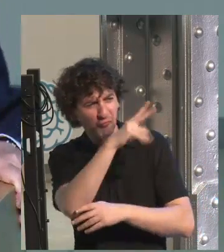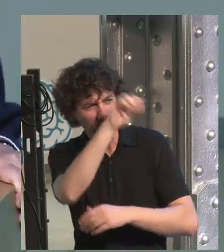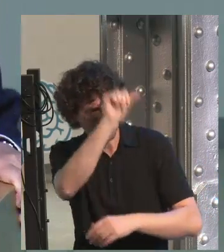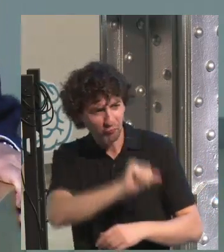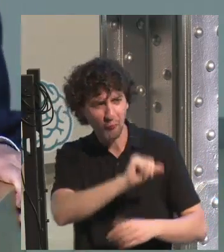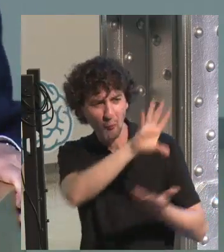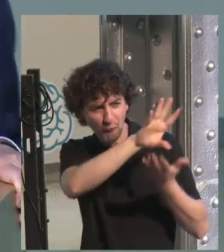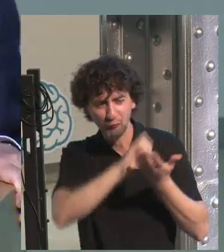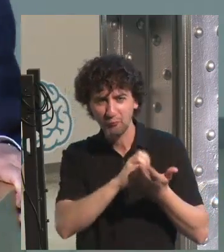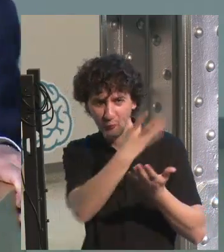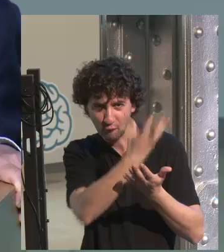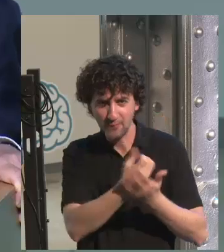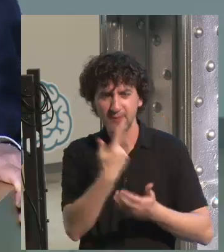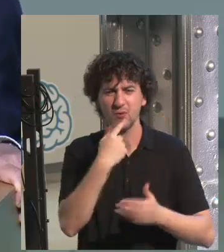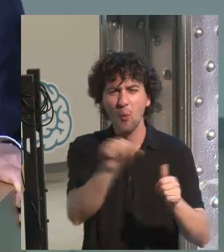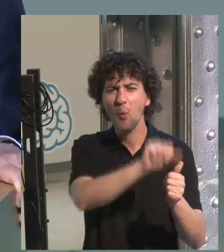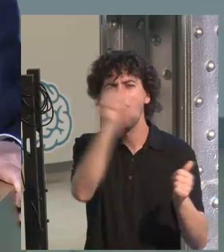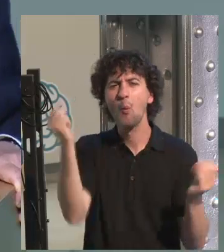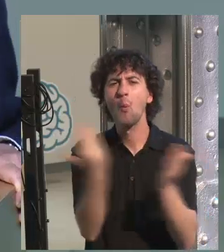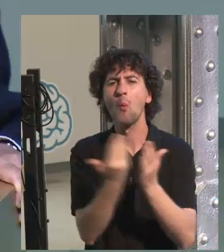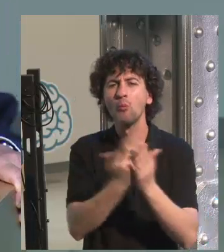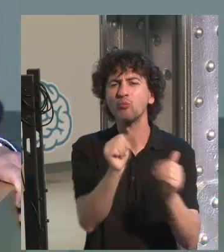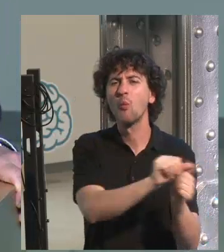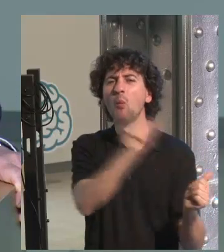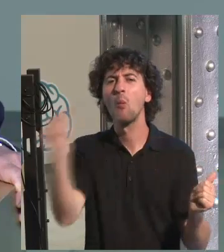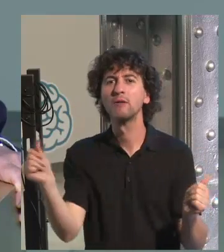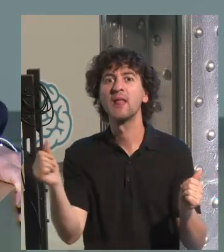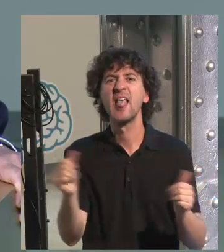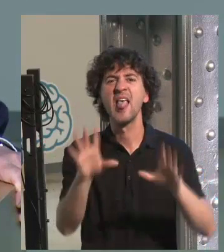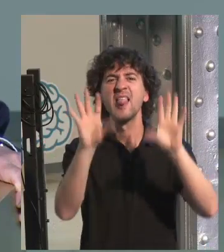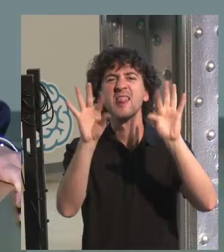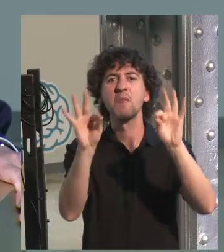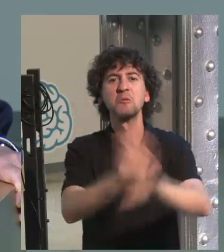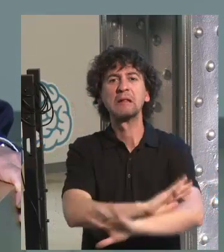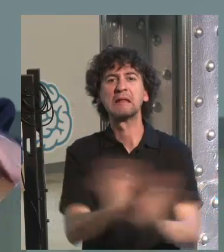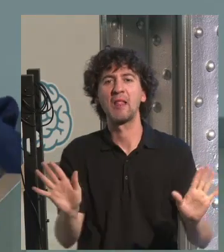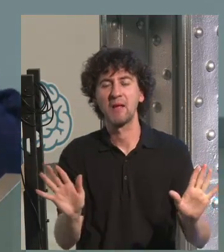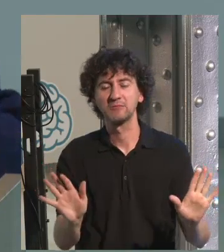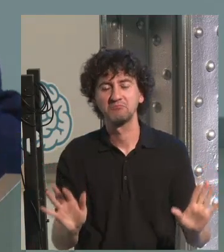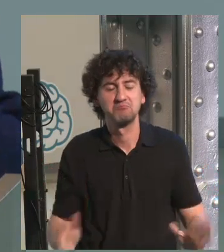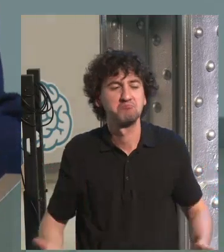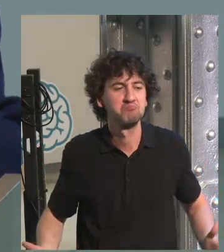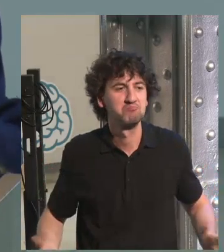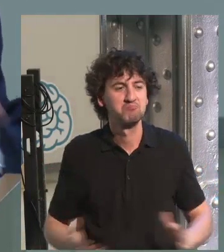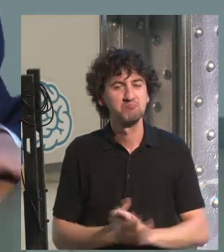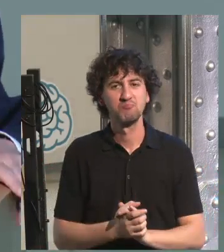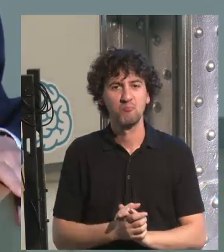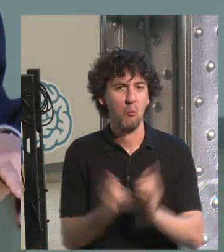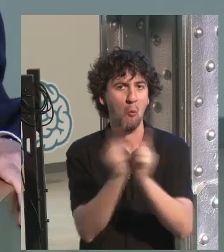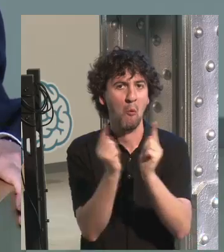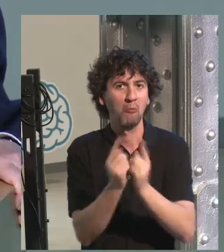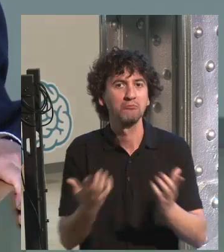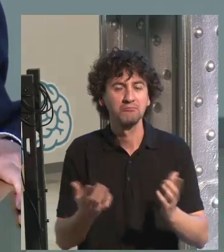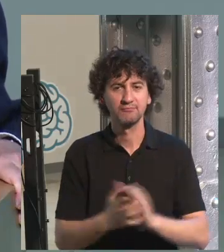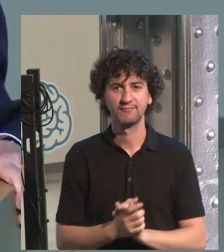about that as a lecture. And you know how long was that lecture? Ten minutes long. Ten minutes long, it